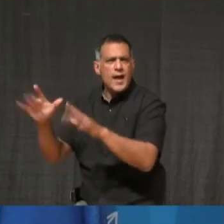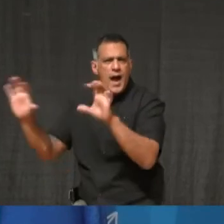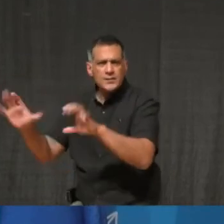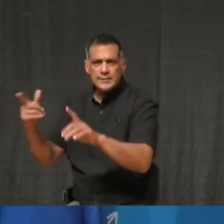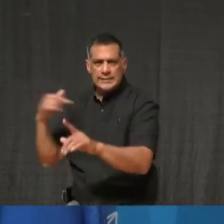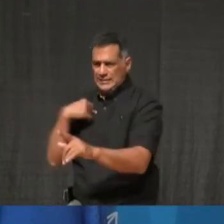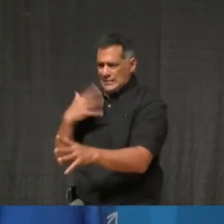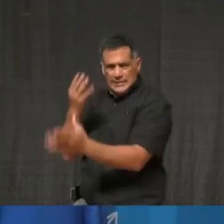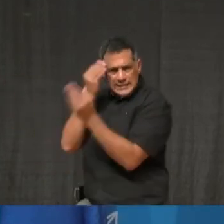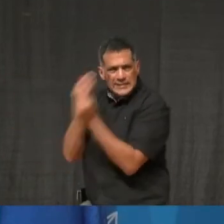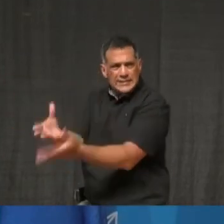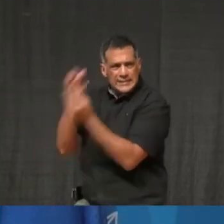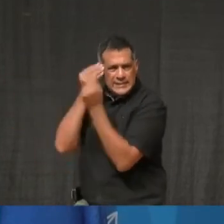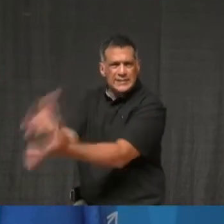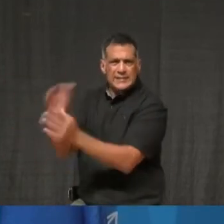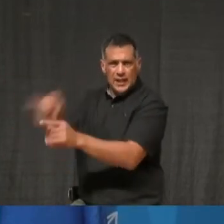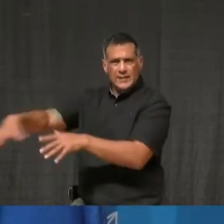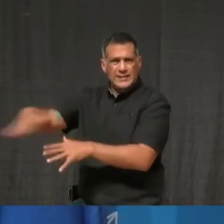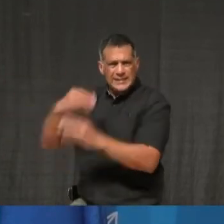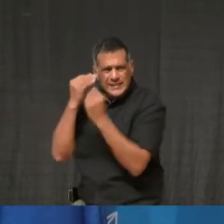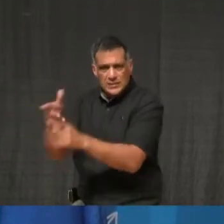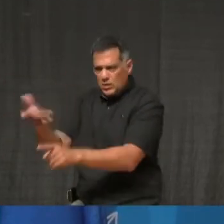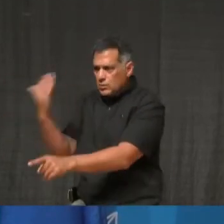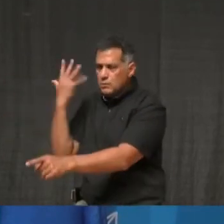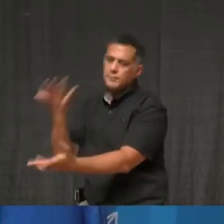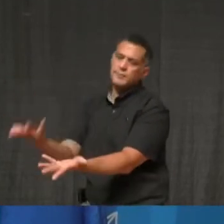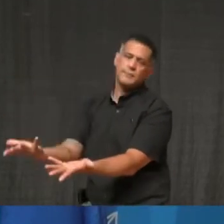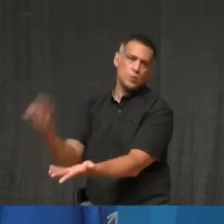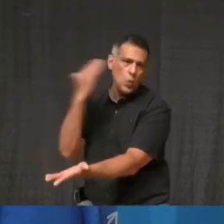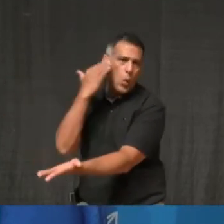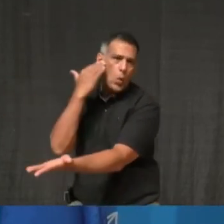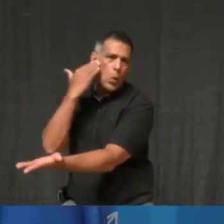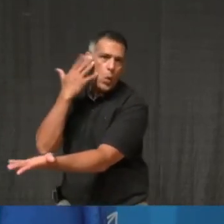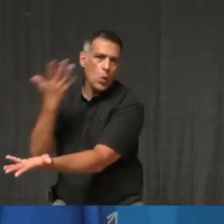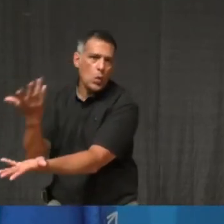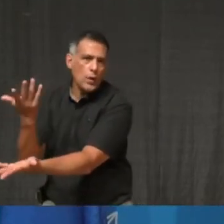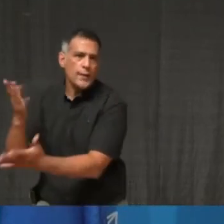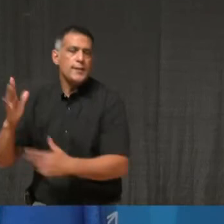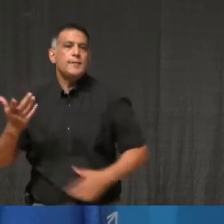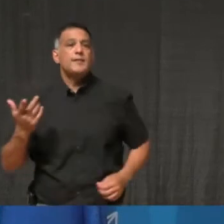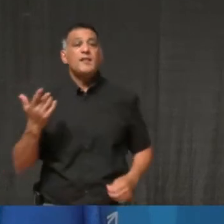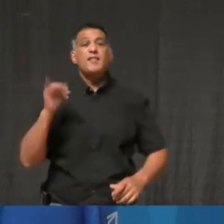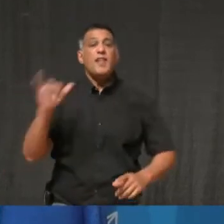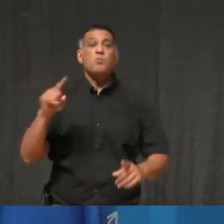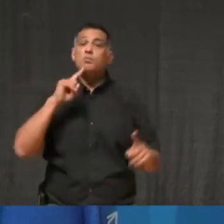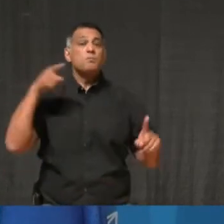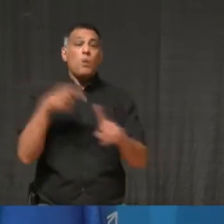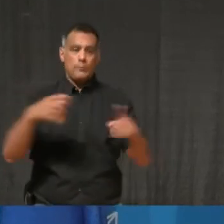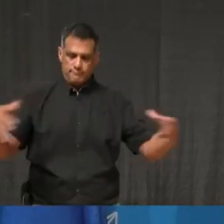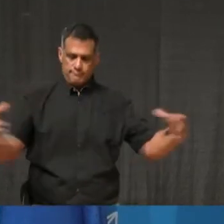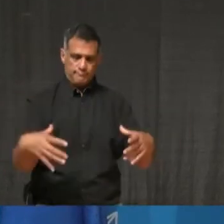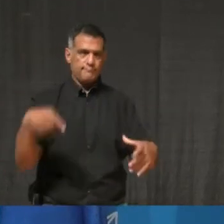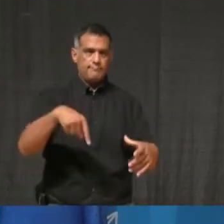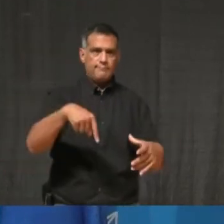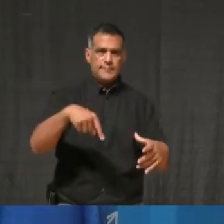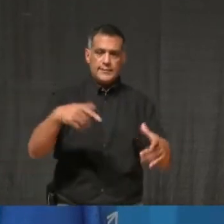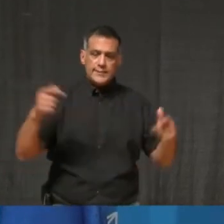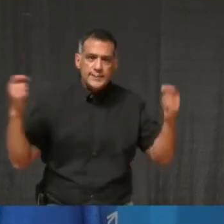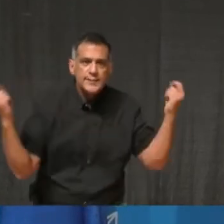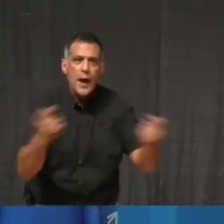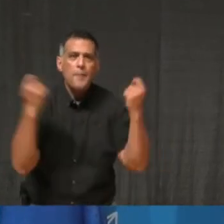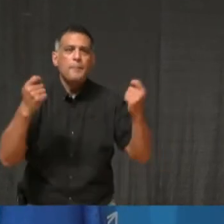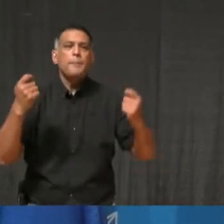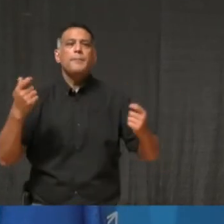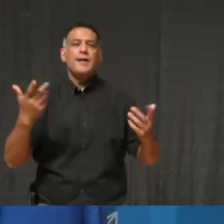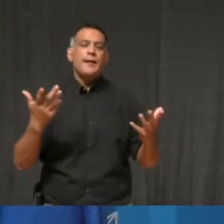It really helps to centralize the message about celebrating with your immediate household, celebrating with, you know, your immediate